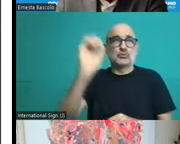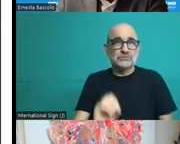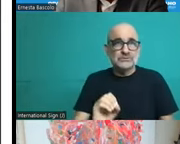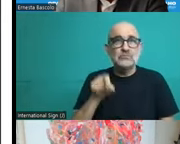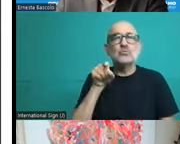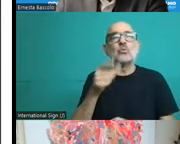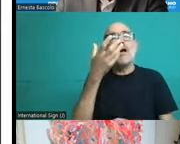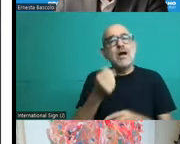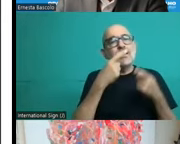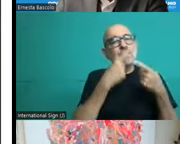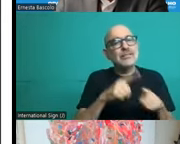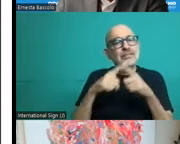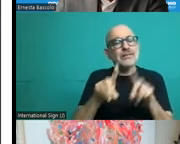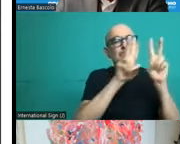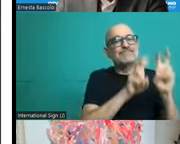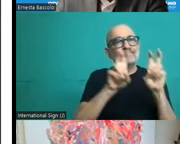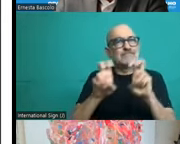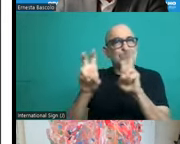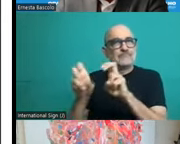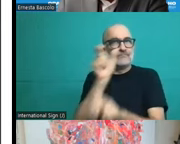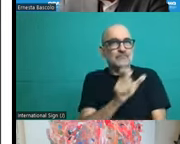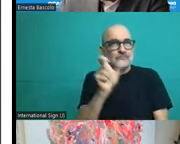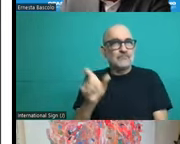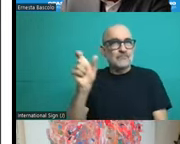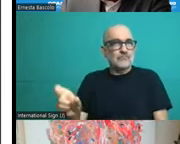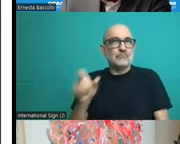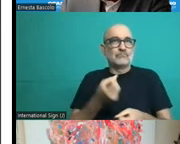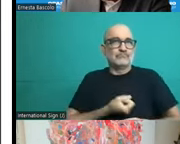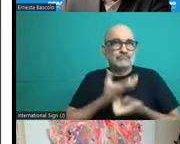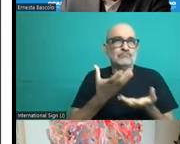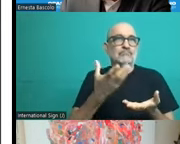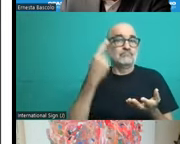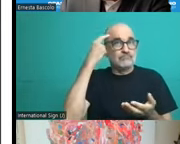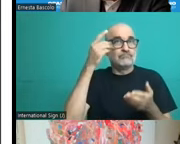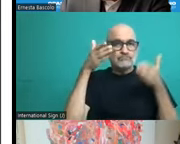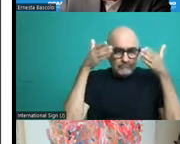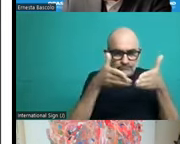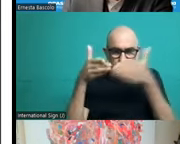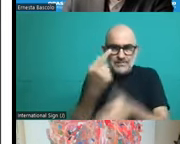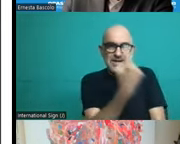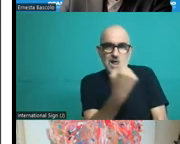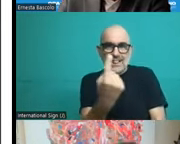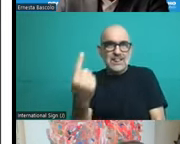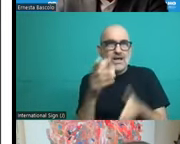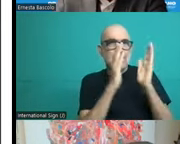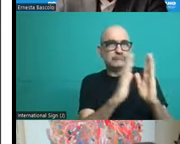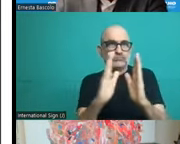peculiarities depending on each country's specificities. When we're talking about a private sector in Chile,